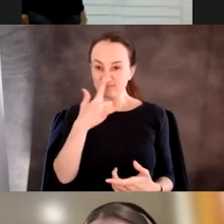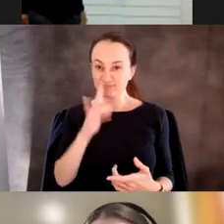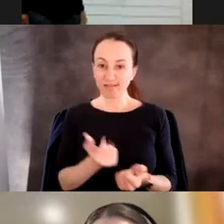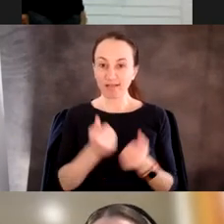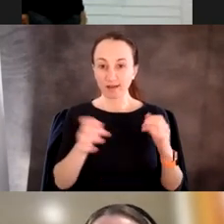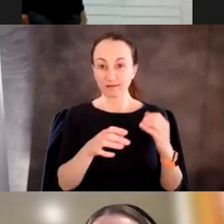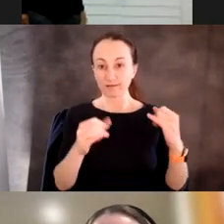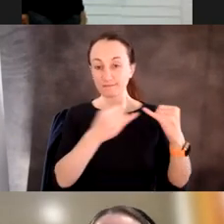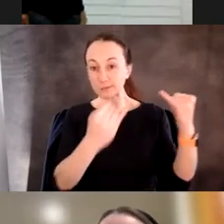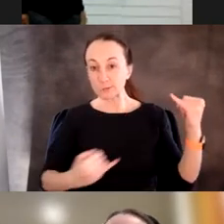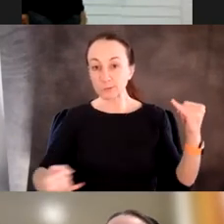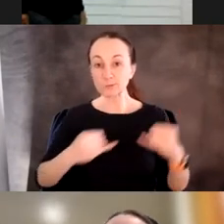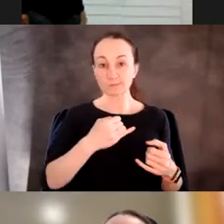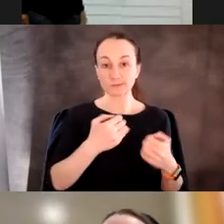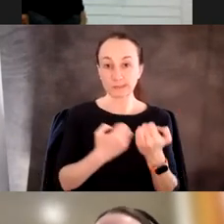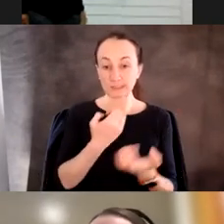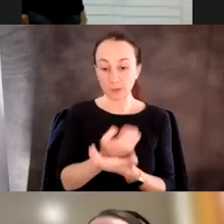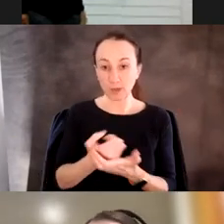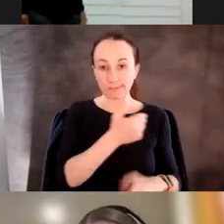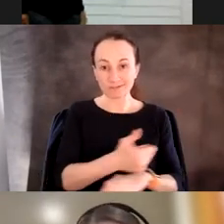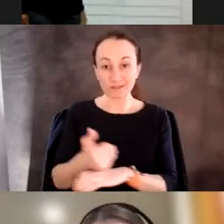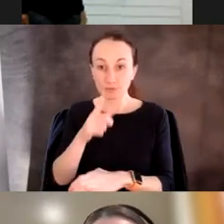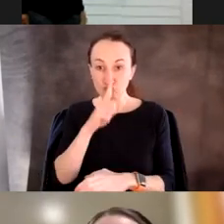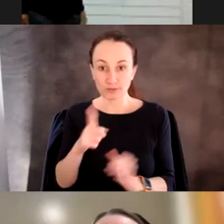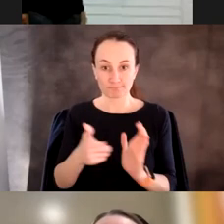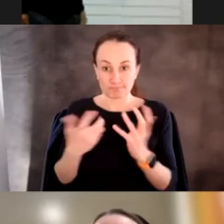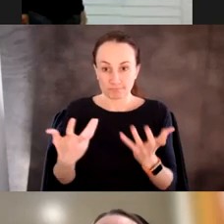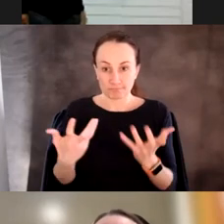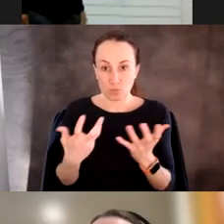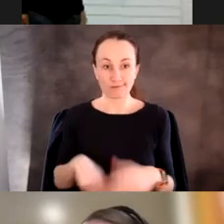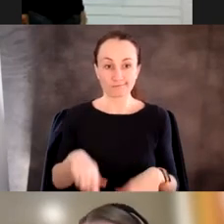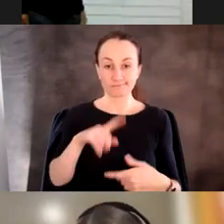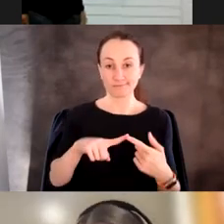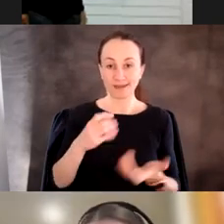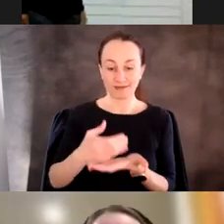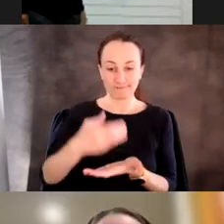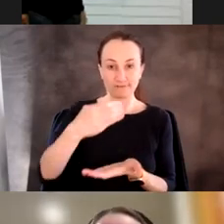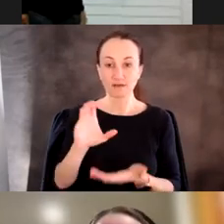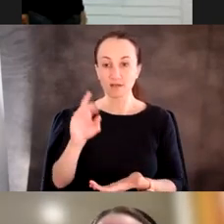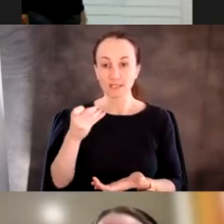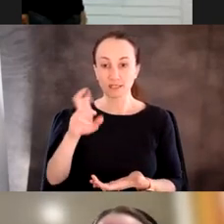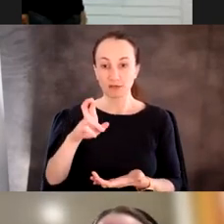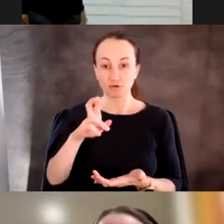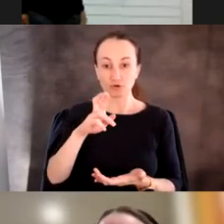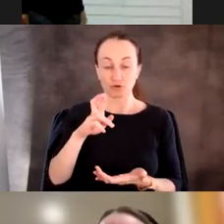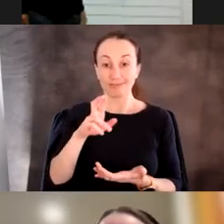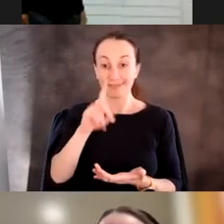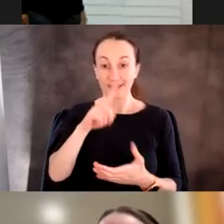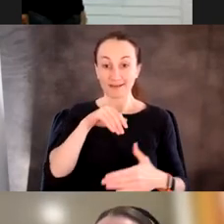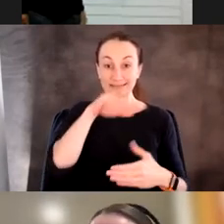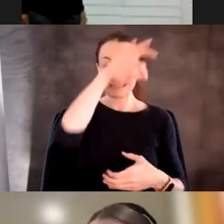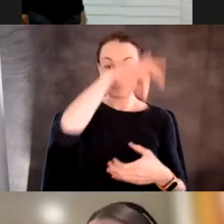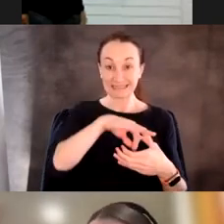really all that needs to happen is this. You need to have a container that has an in and out that is, you know,